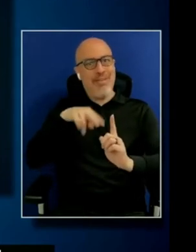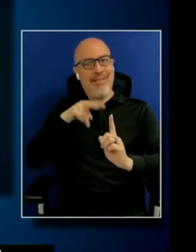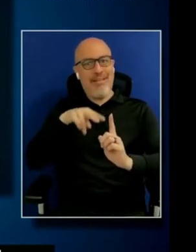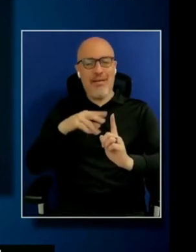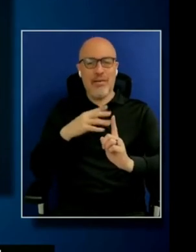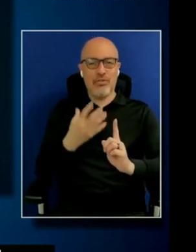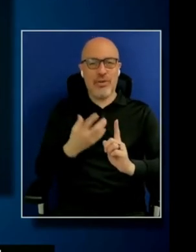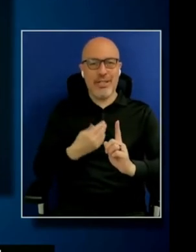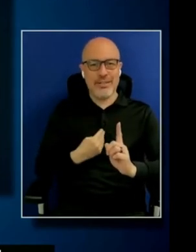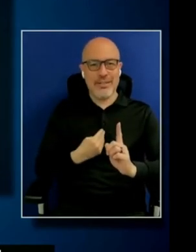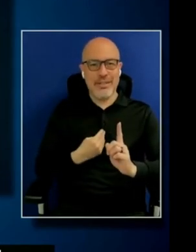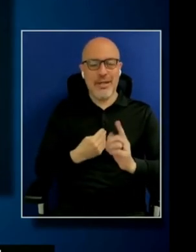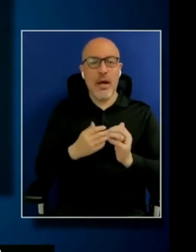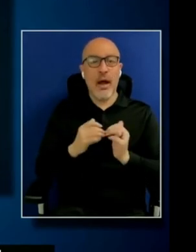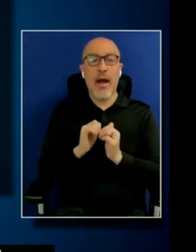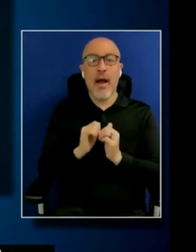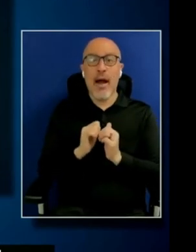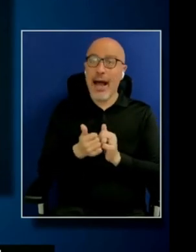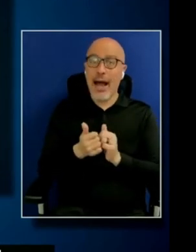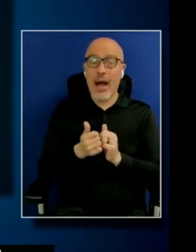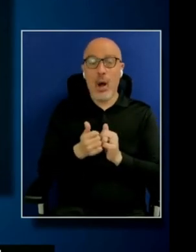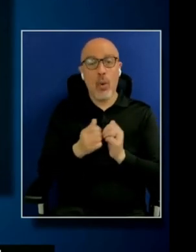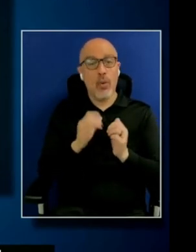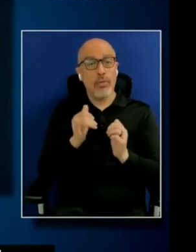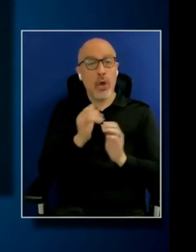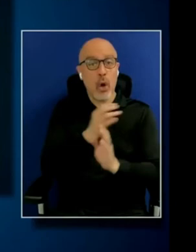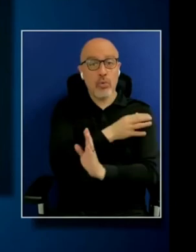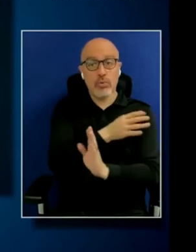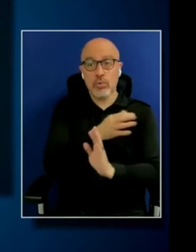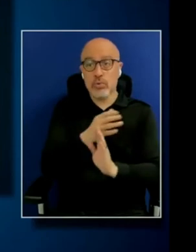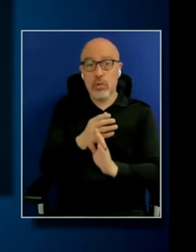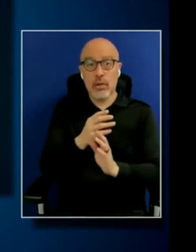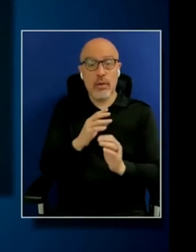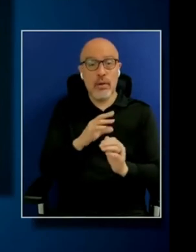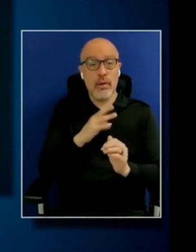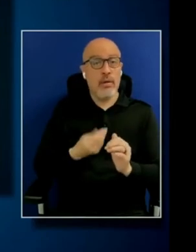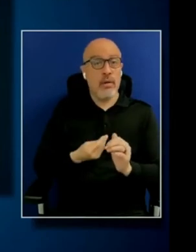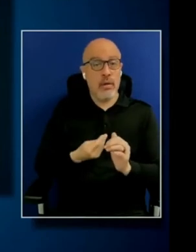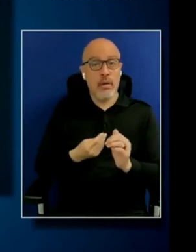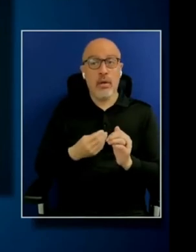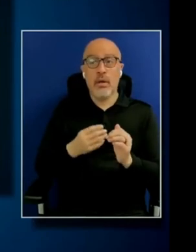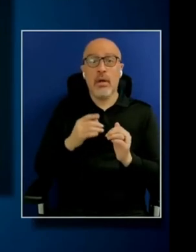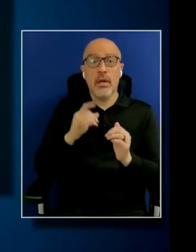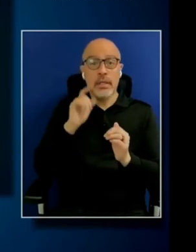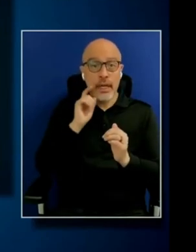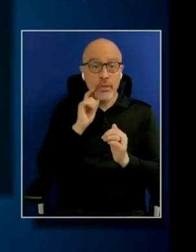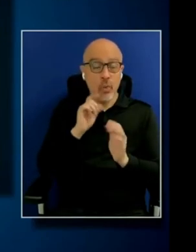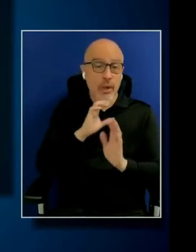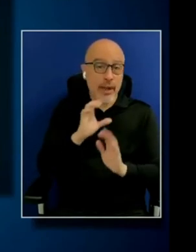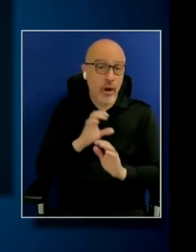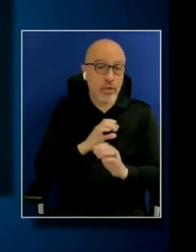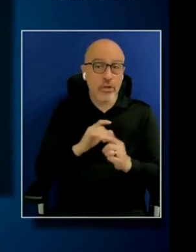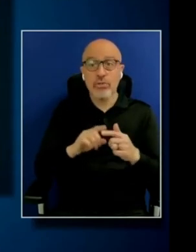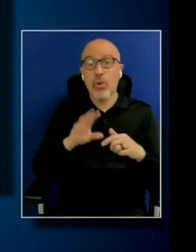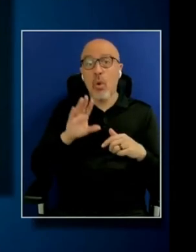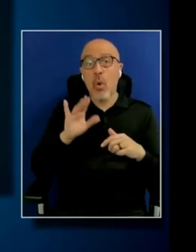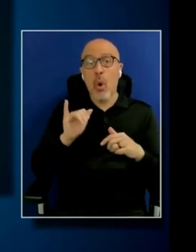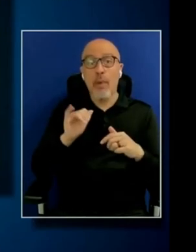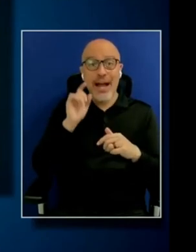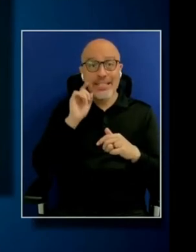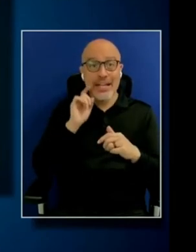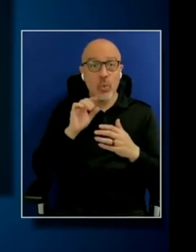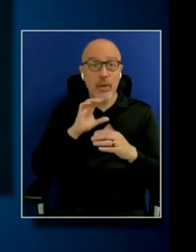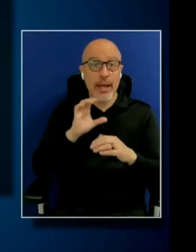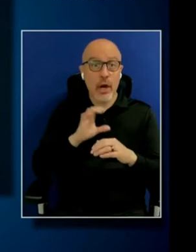the only way to have these, like, trans characters, canonical asexual characters, canonical bisexual characters is